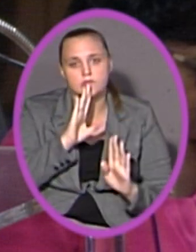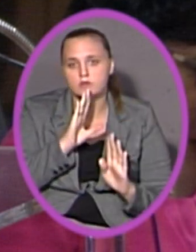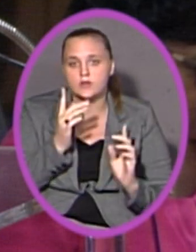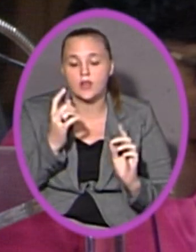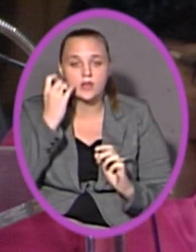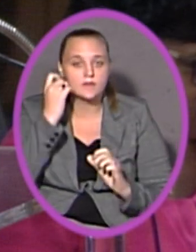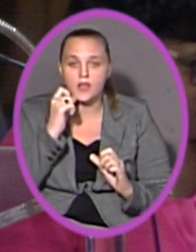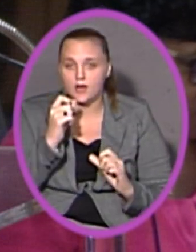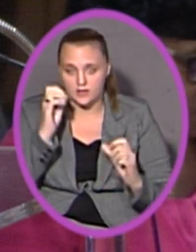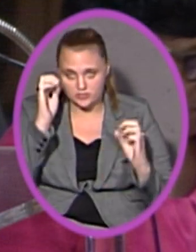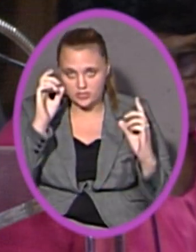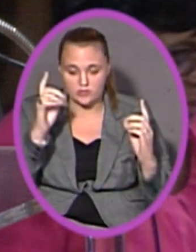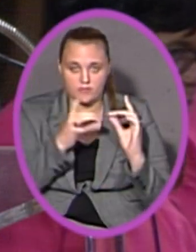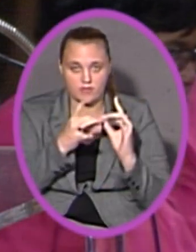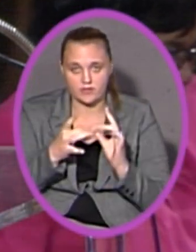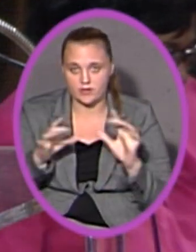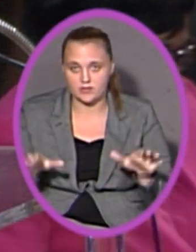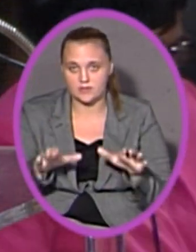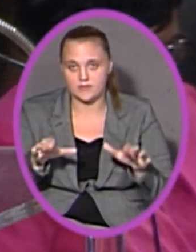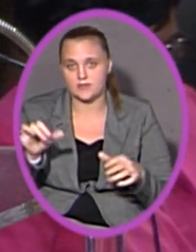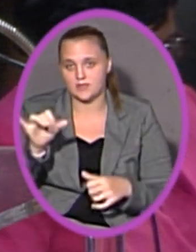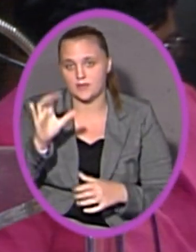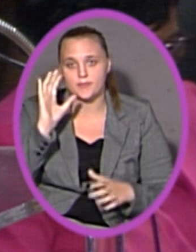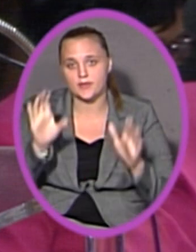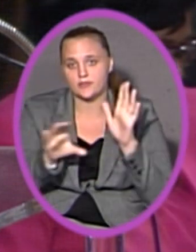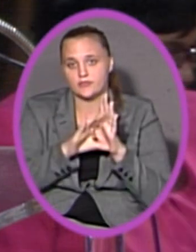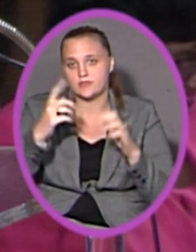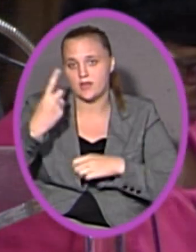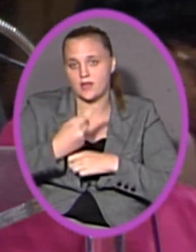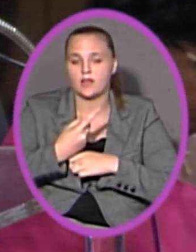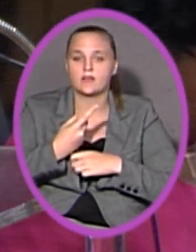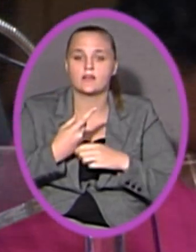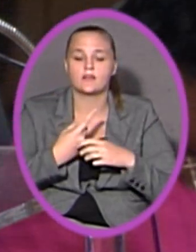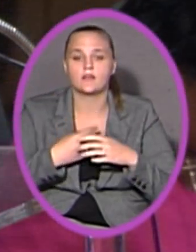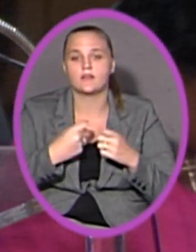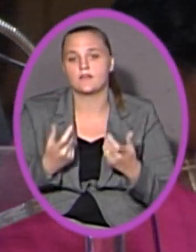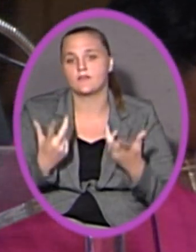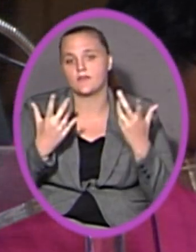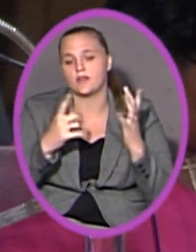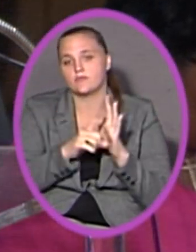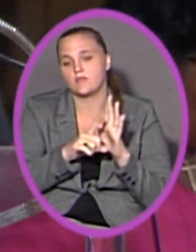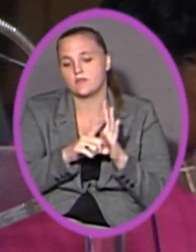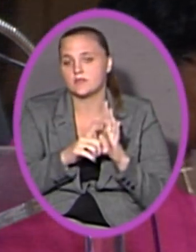-educational related activities such as picture day, fire drills, assembly, etc.